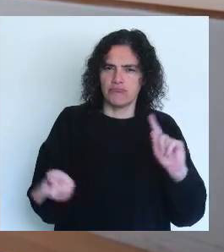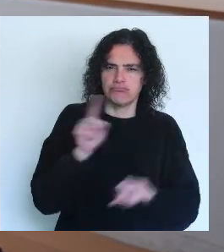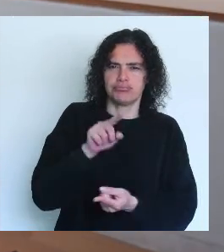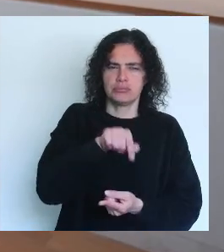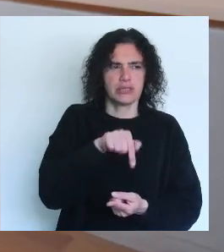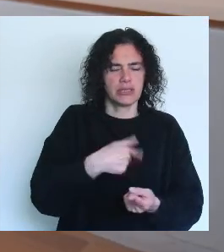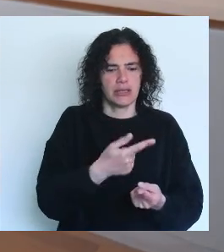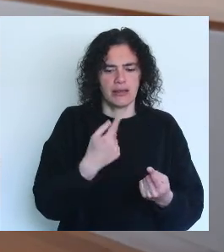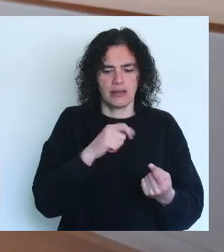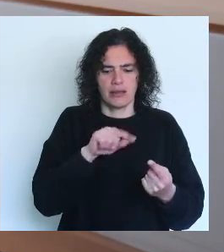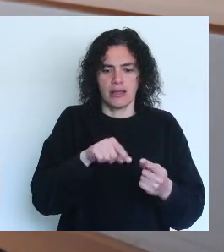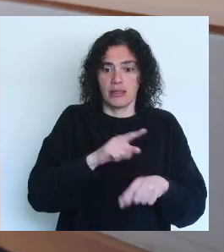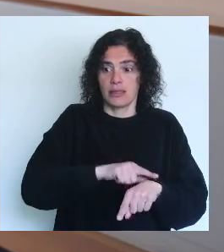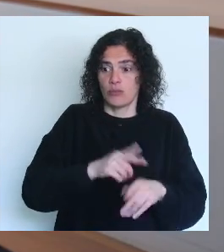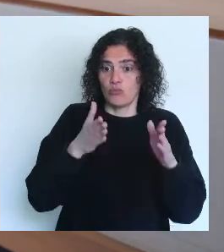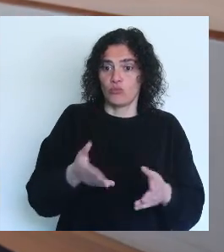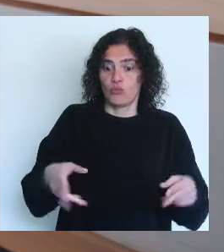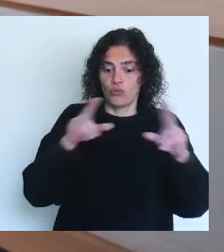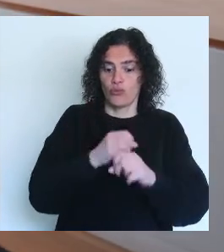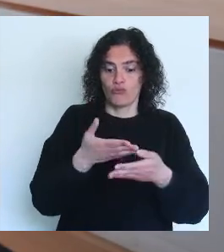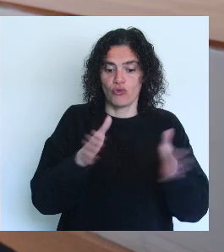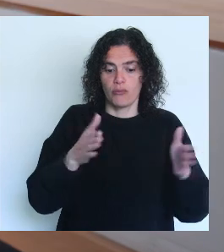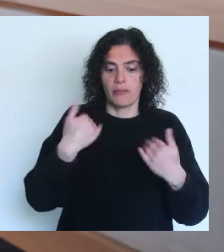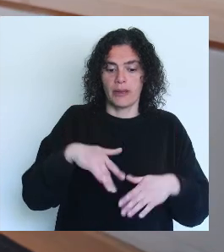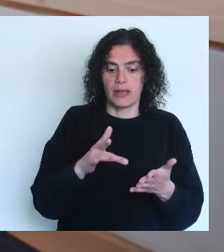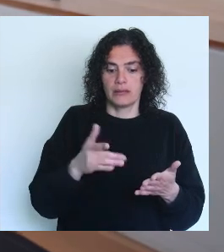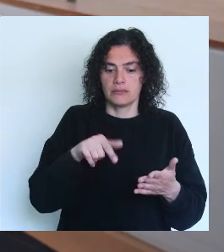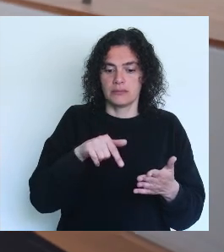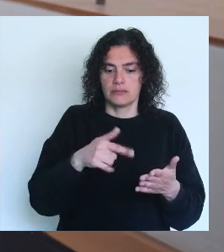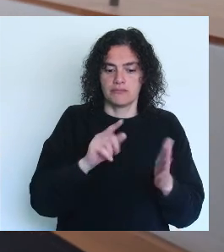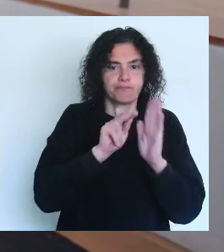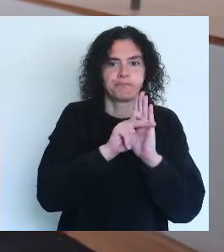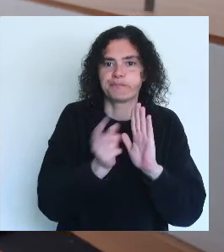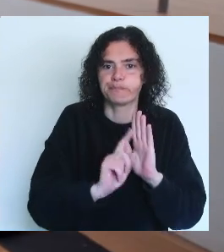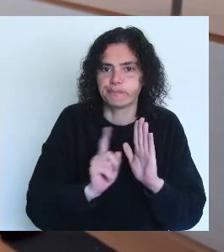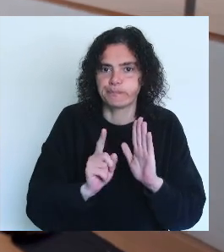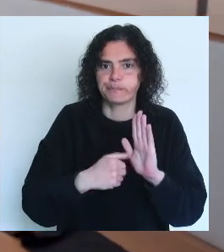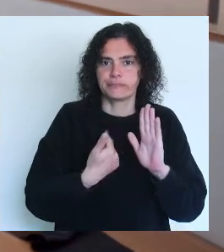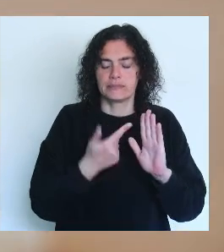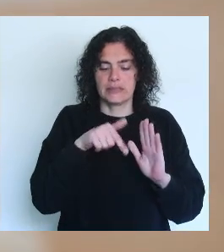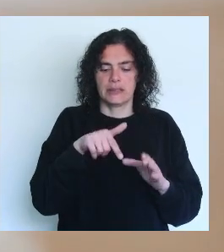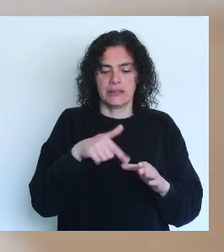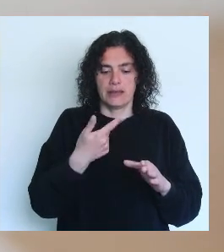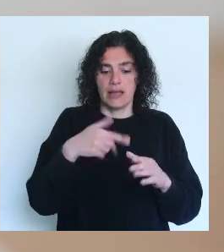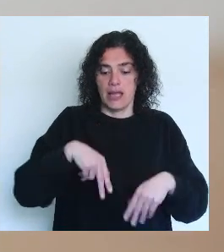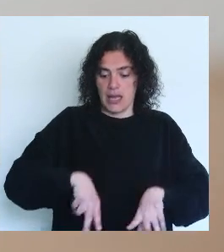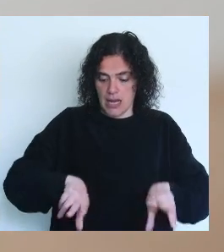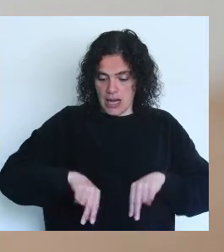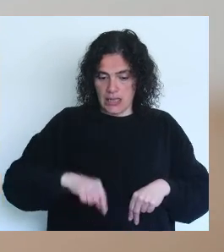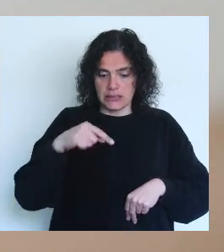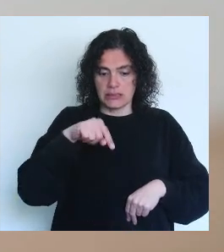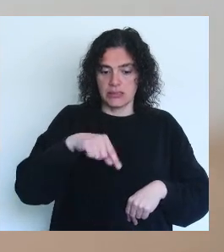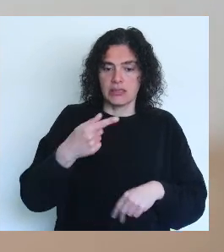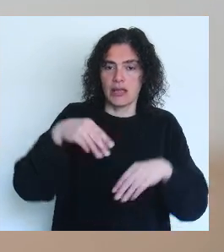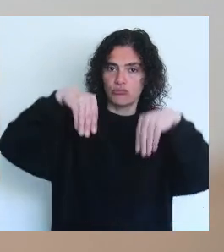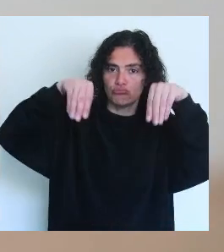the paradox here that is called open new era but the books you cannot enter the case where the